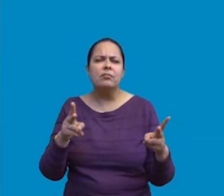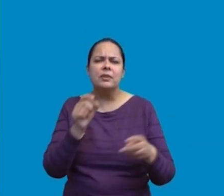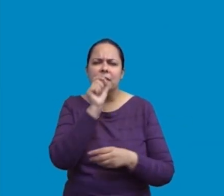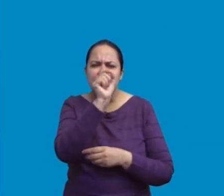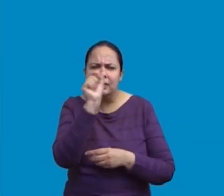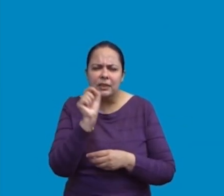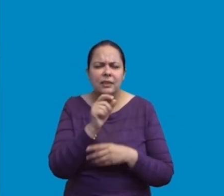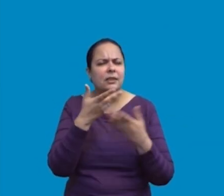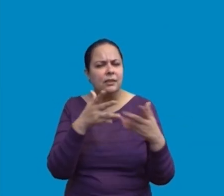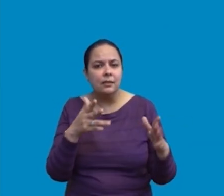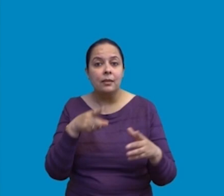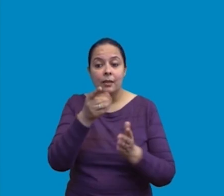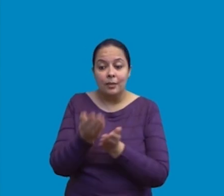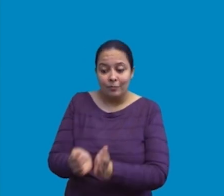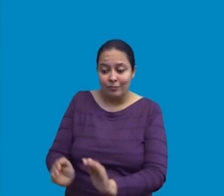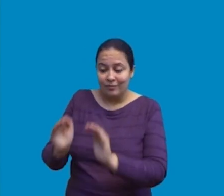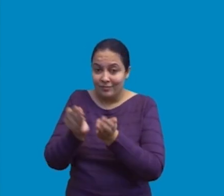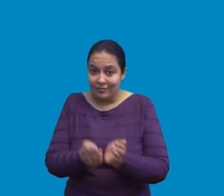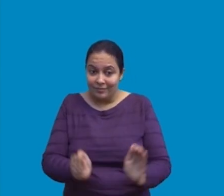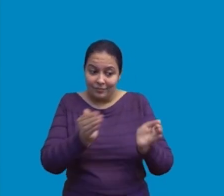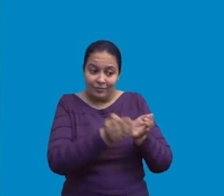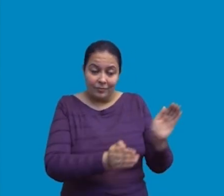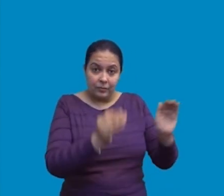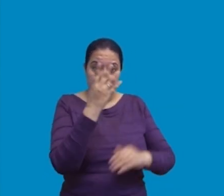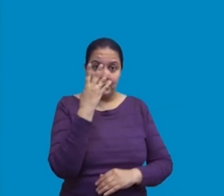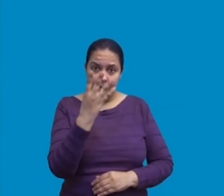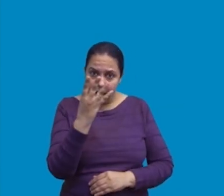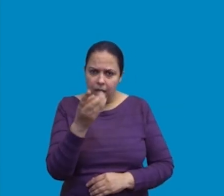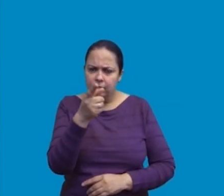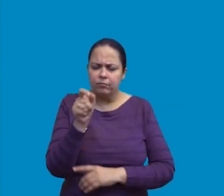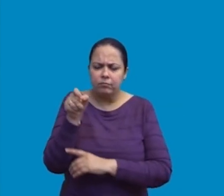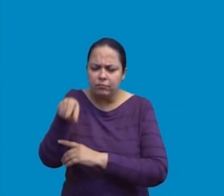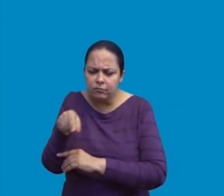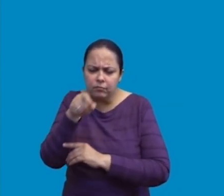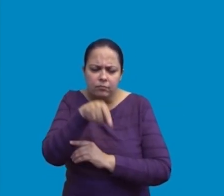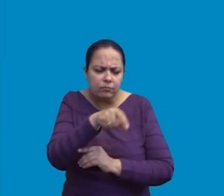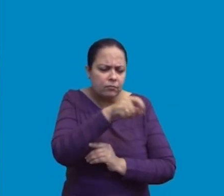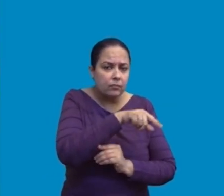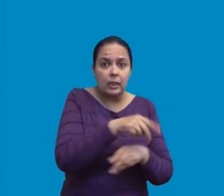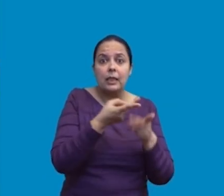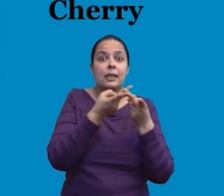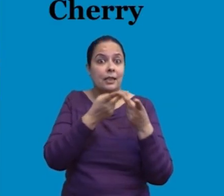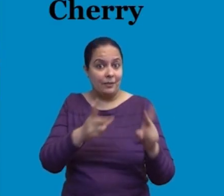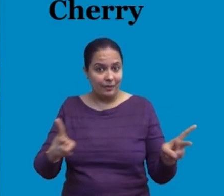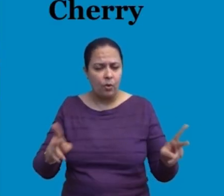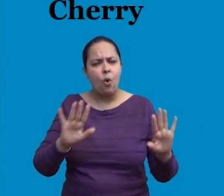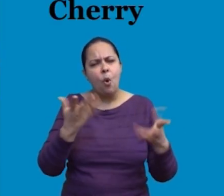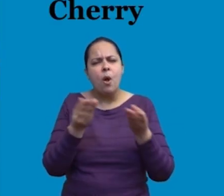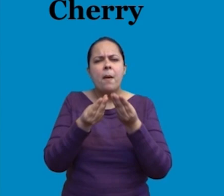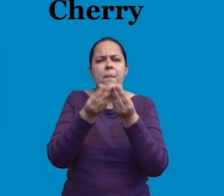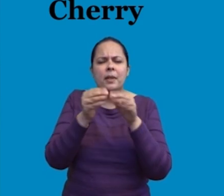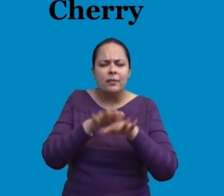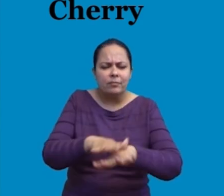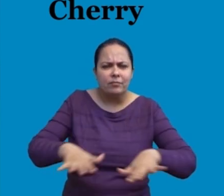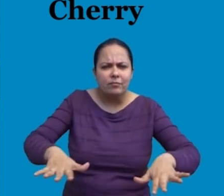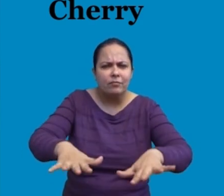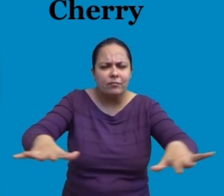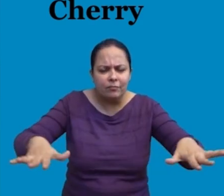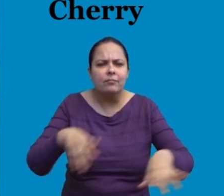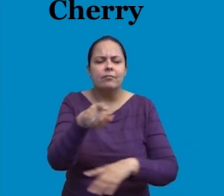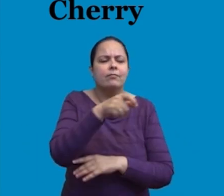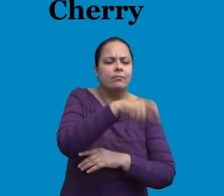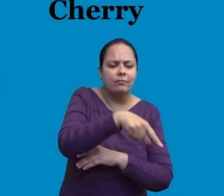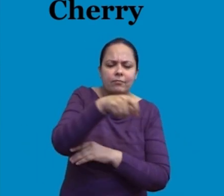Now, it's your turn to grow plants. Take any 4 types of seeds and grow them in pots